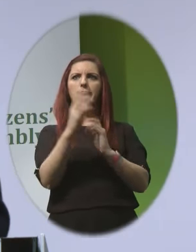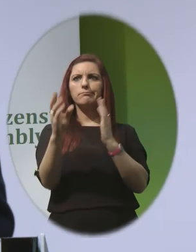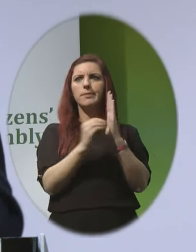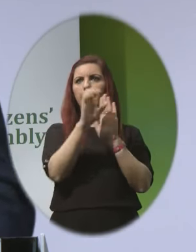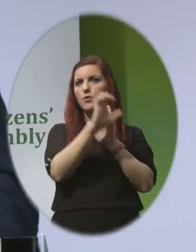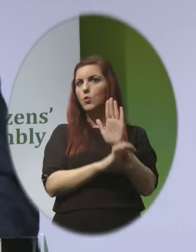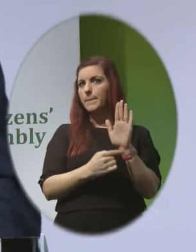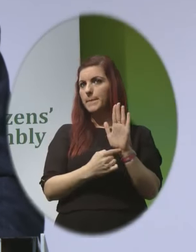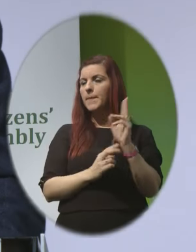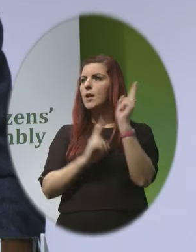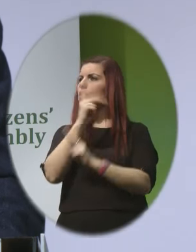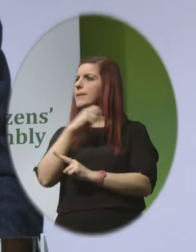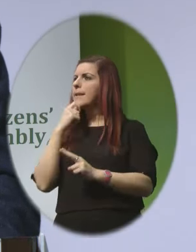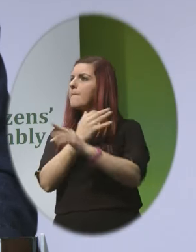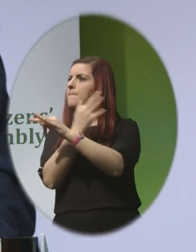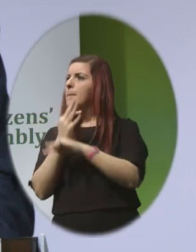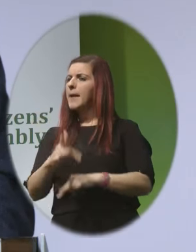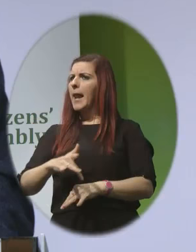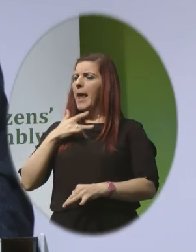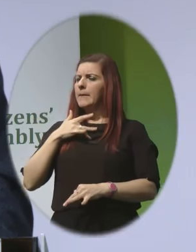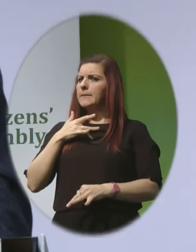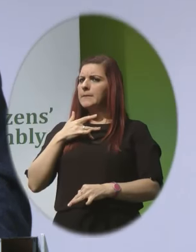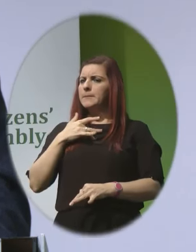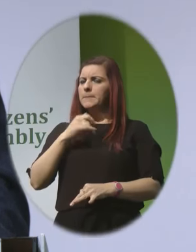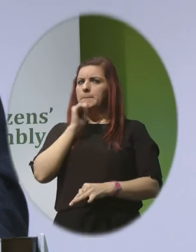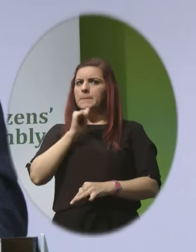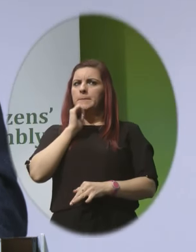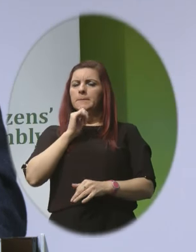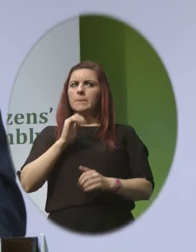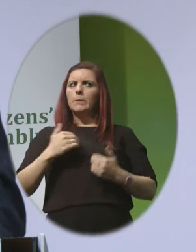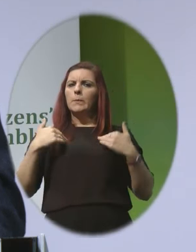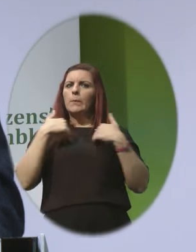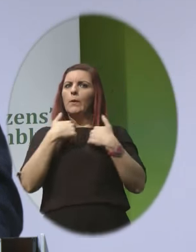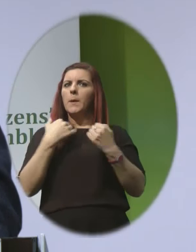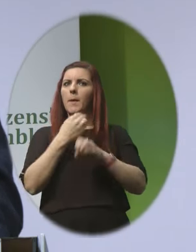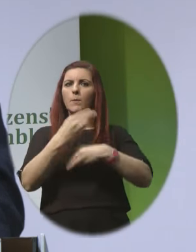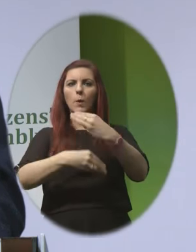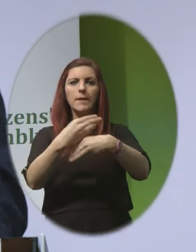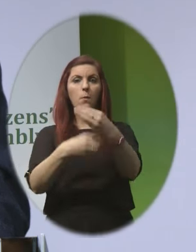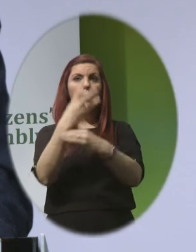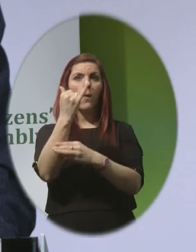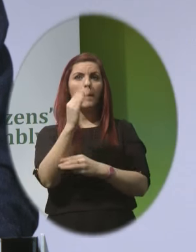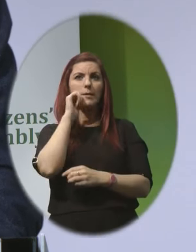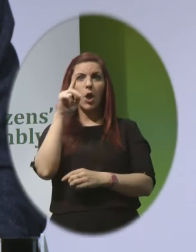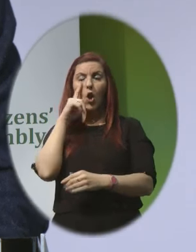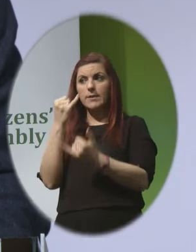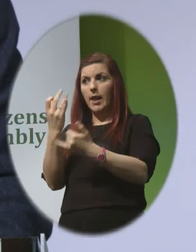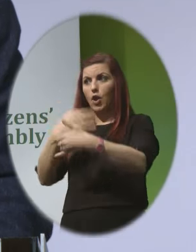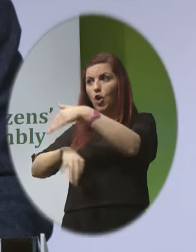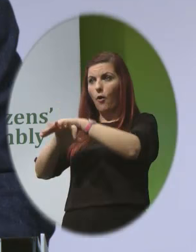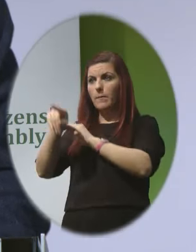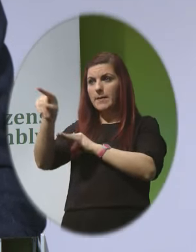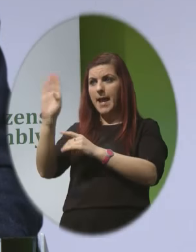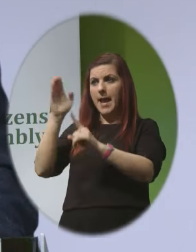I should say that Family and Life has had grave reservations about this process It has seemed to us that the government's purpose in